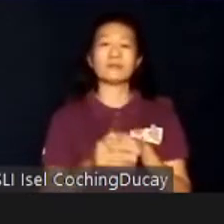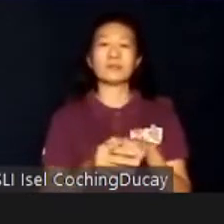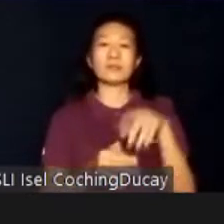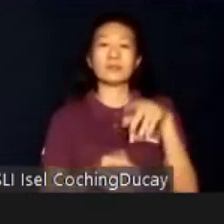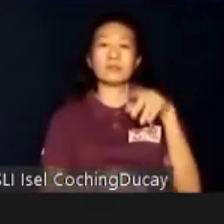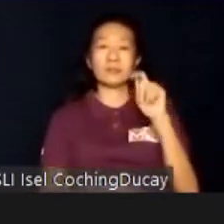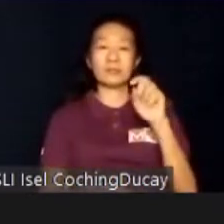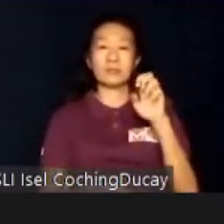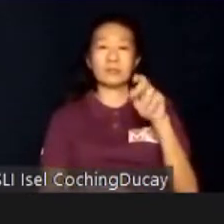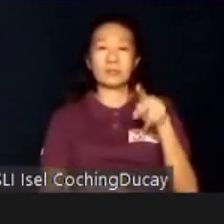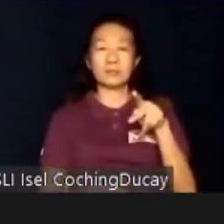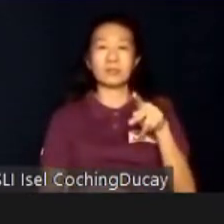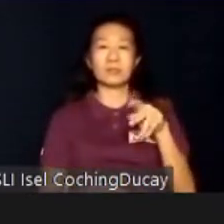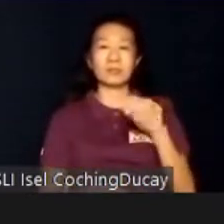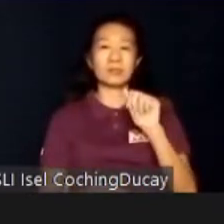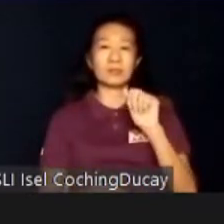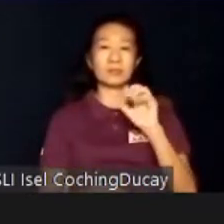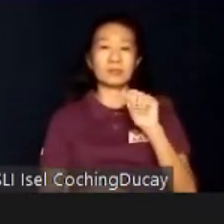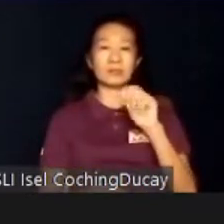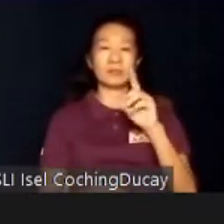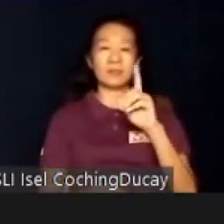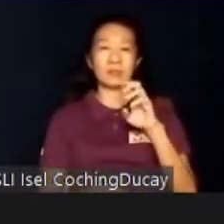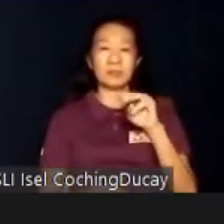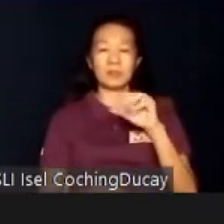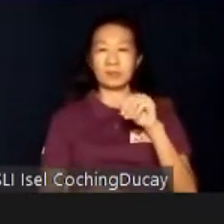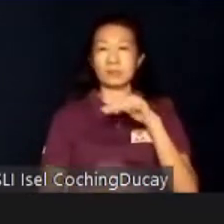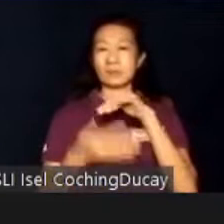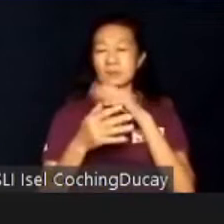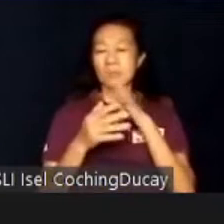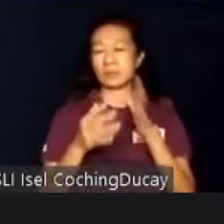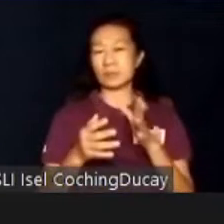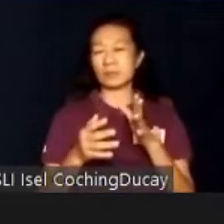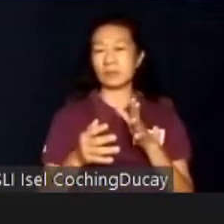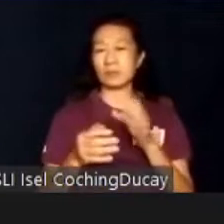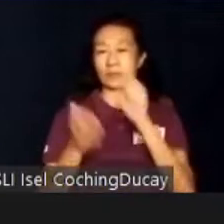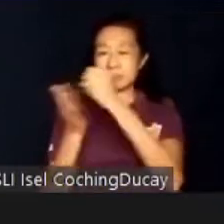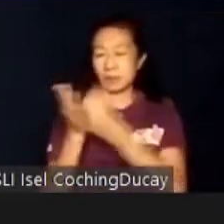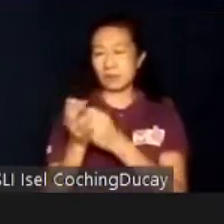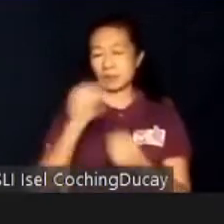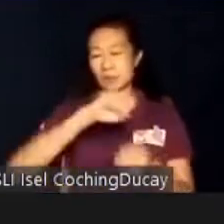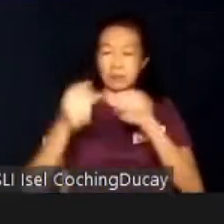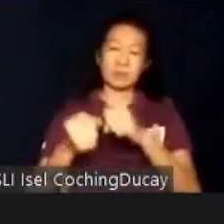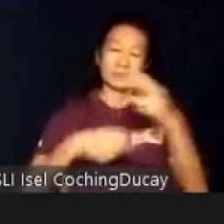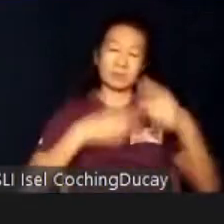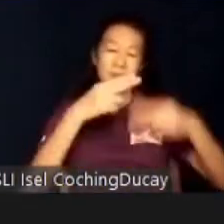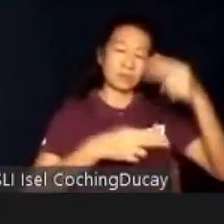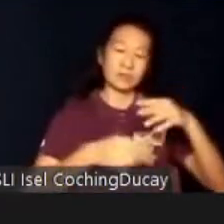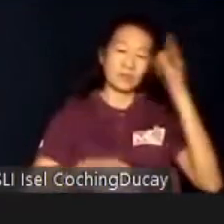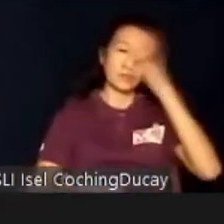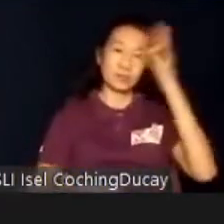academic track that is supplemented with academic subjects such as science, history, Filipino,